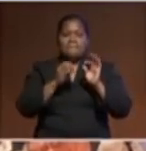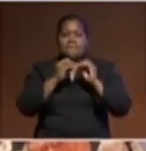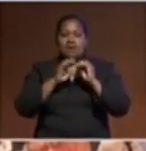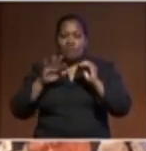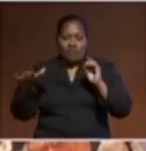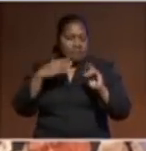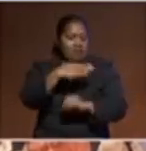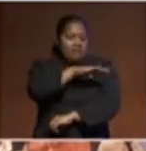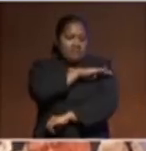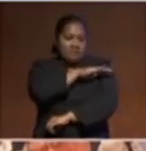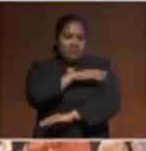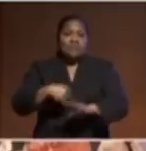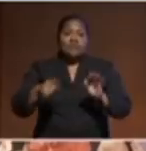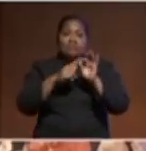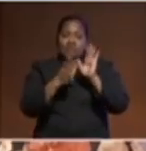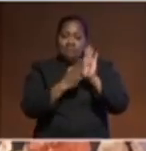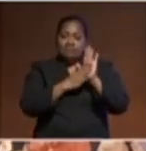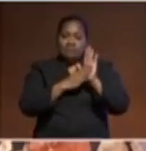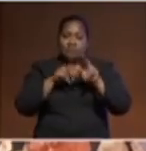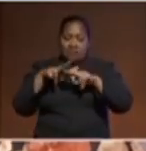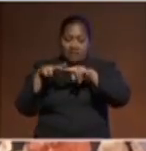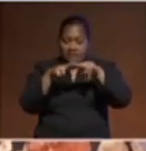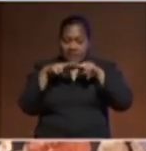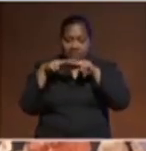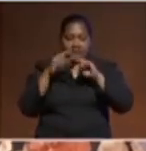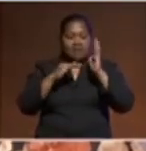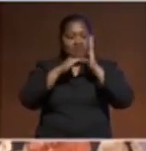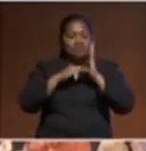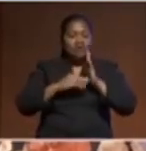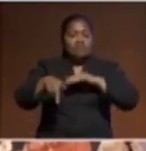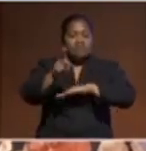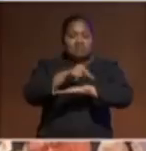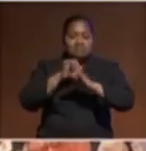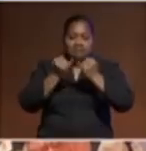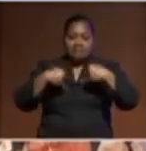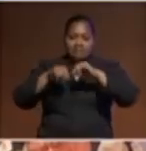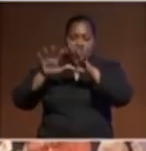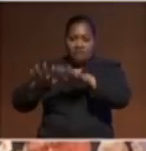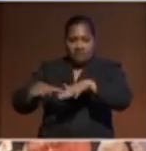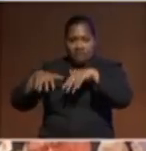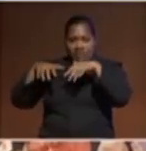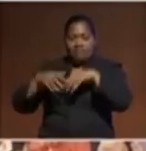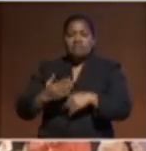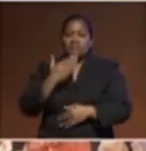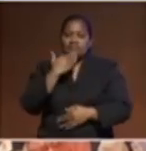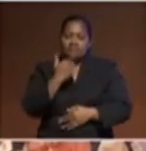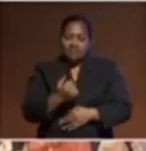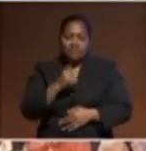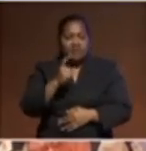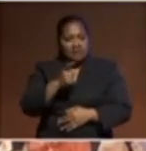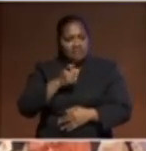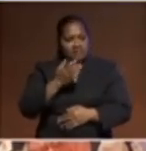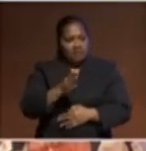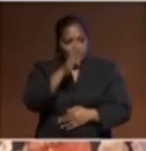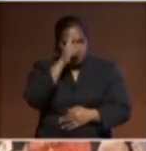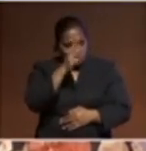of the Republic of Fiji and the Chair of the Pacific Islands Forum, to please, I invite you, to